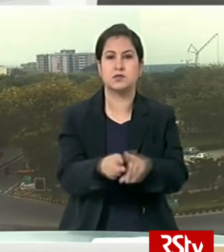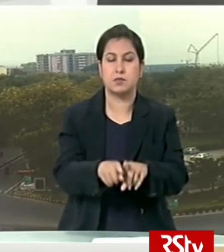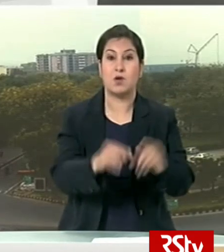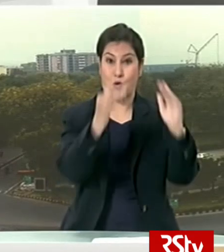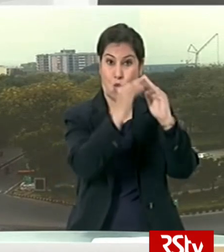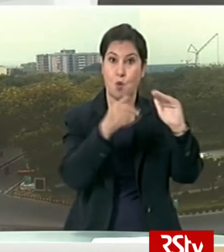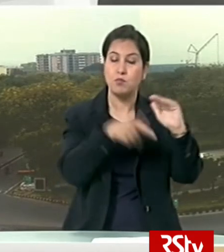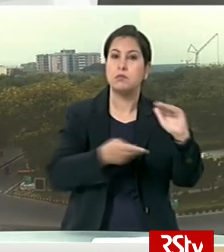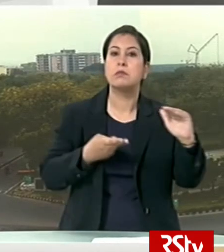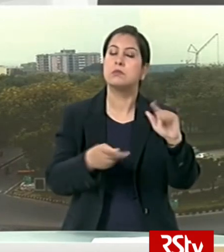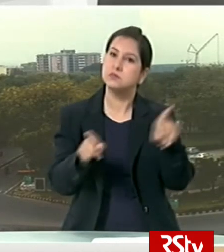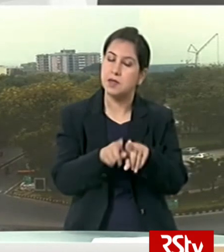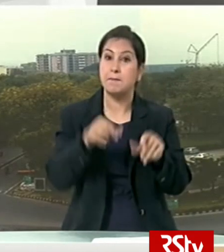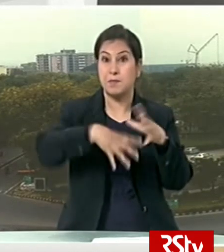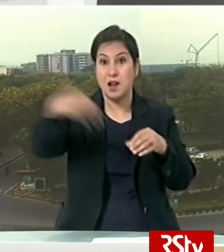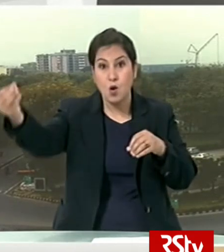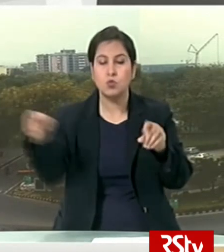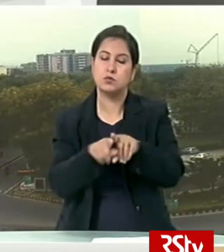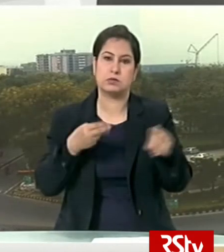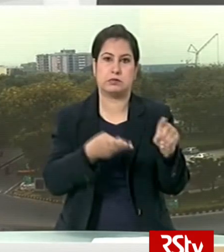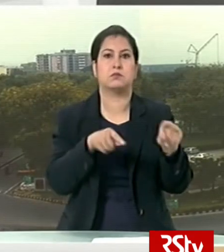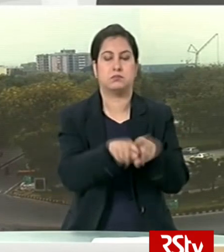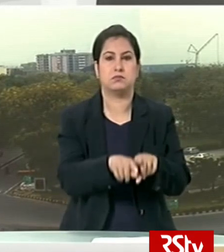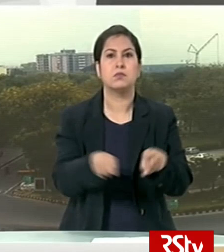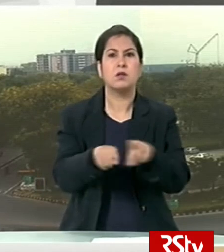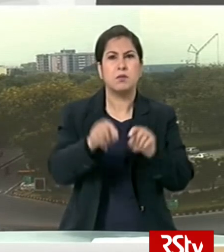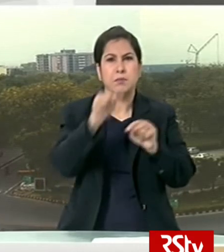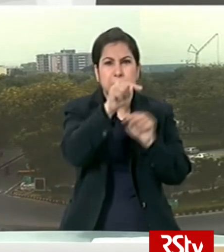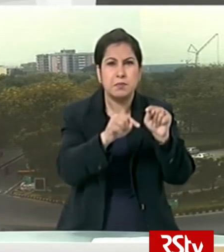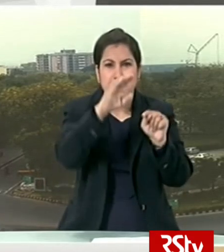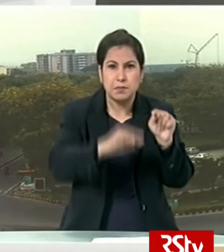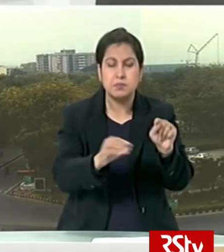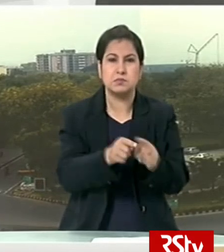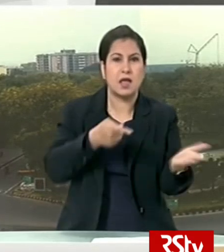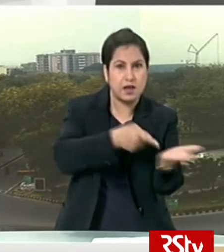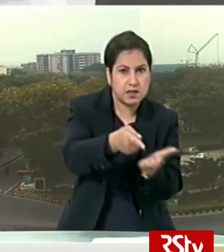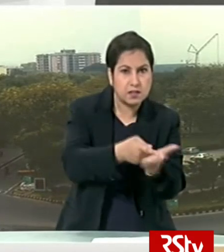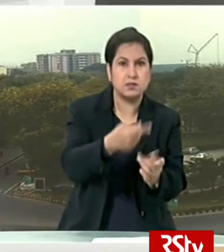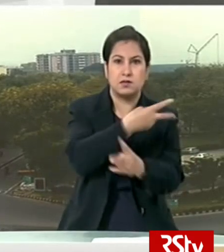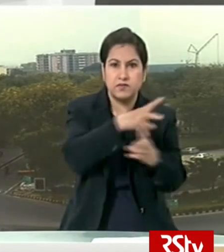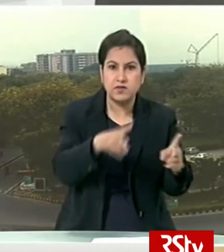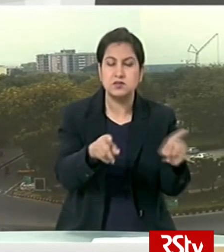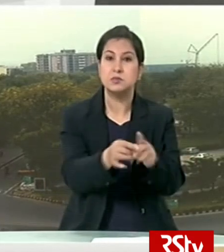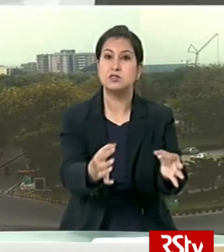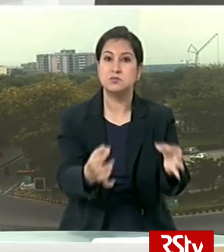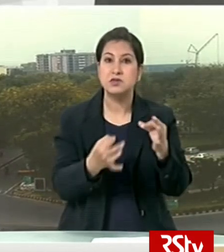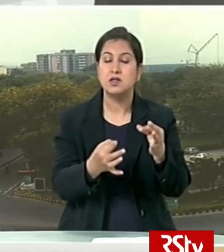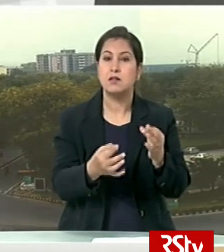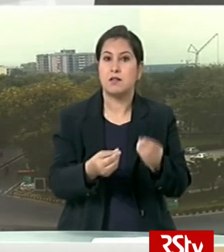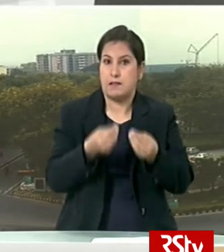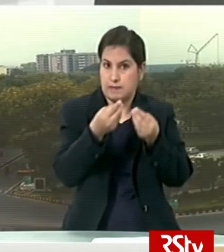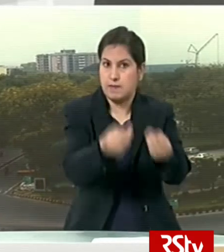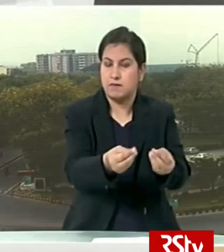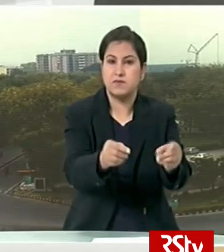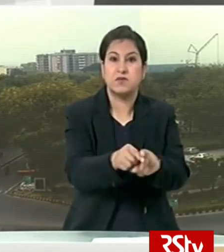rental housing for migrants concessional credit boost to agriculture and allied sector and special credit